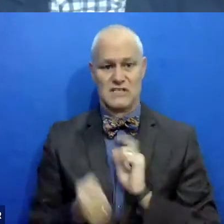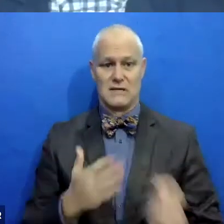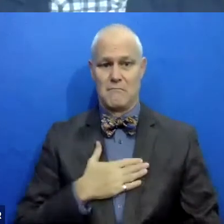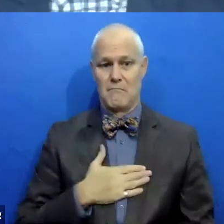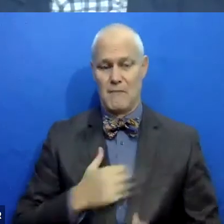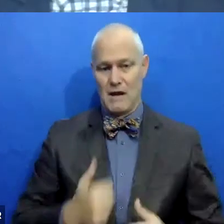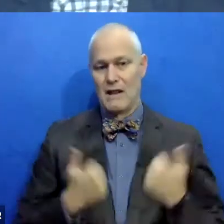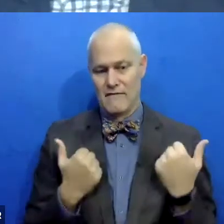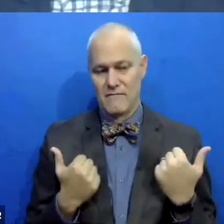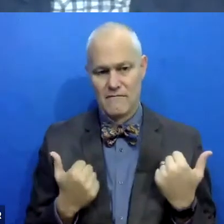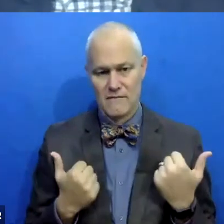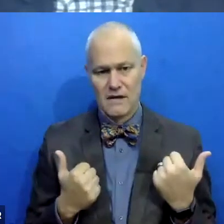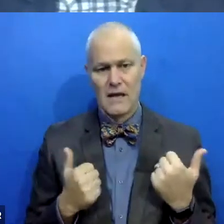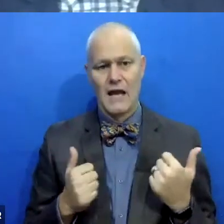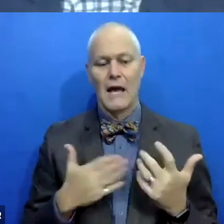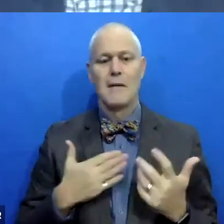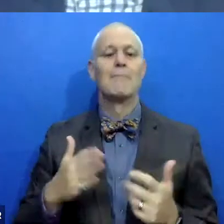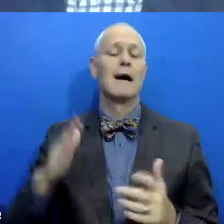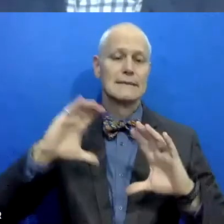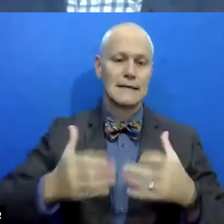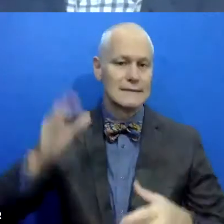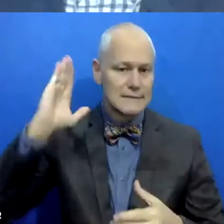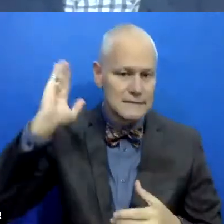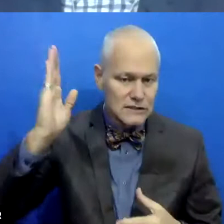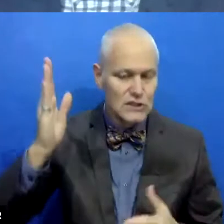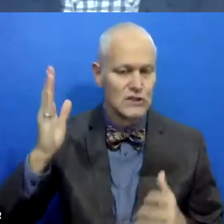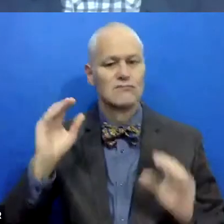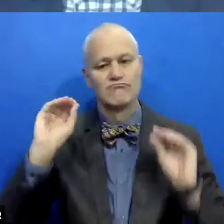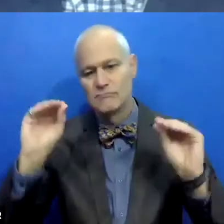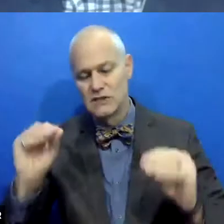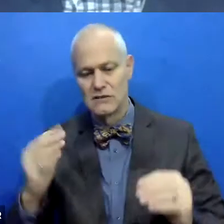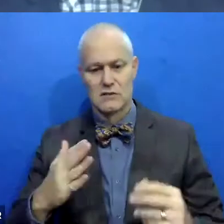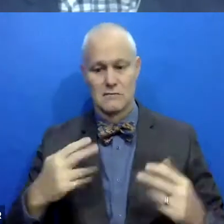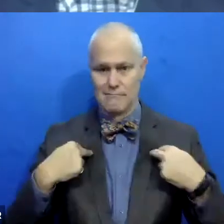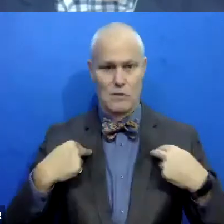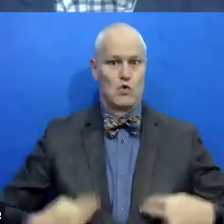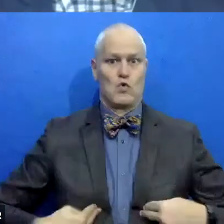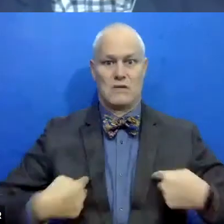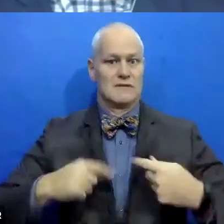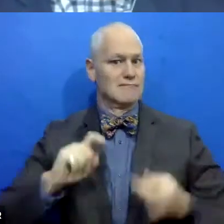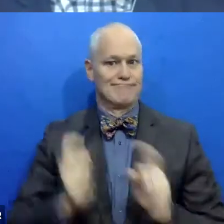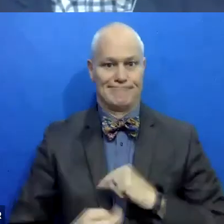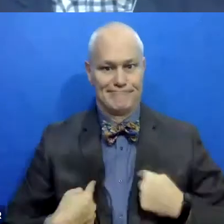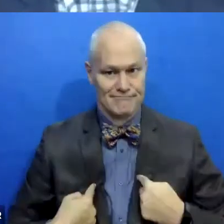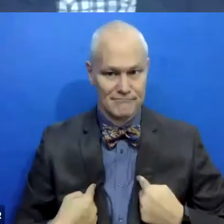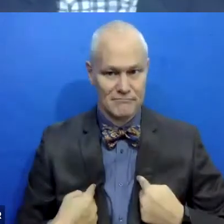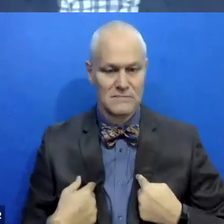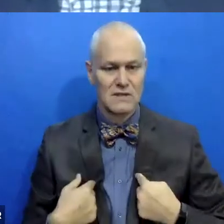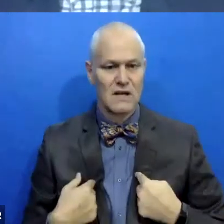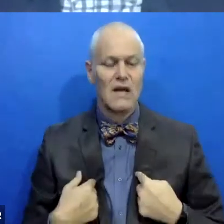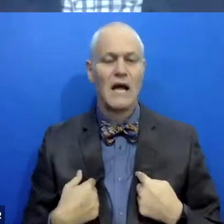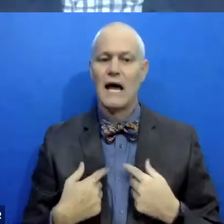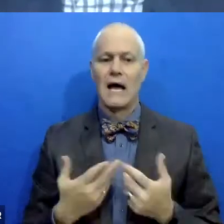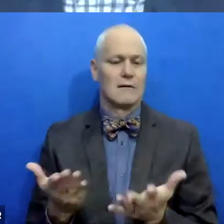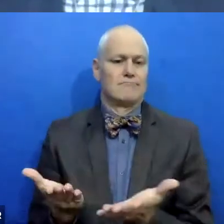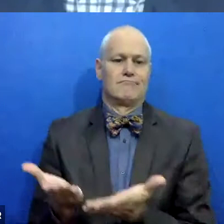And it changed the way I was a classroom teacher and it changes the way I'm a human being. And I chalk a lot of that up